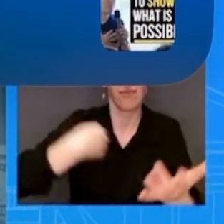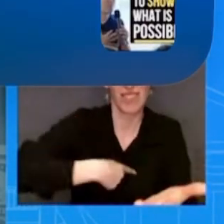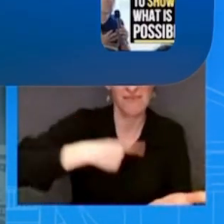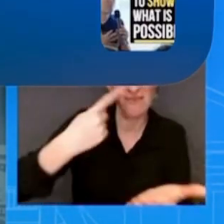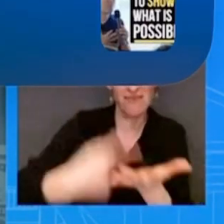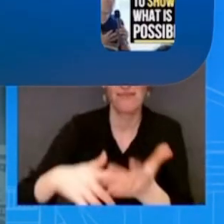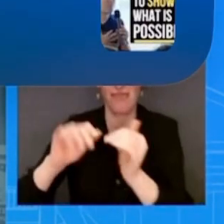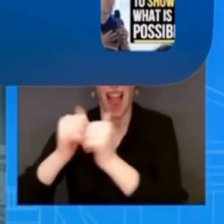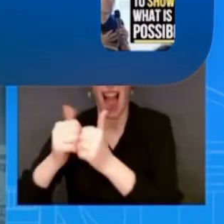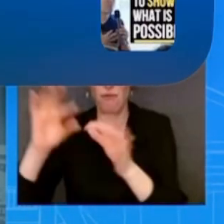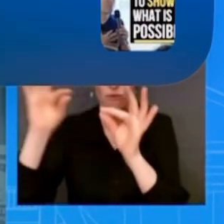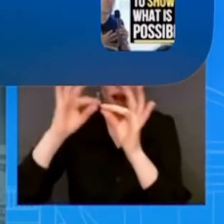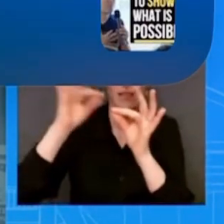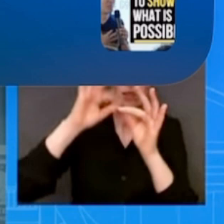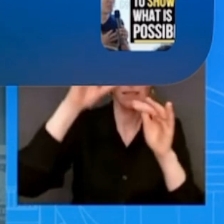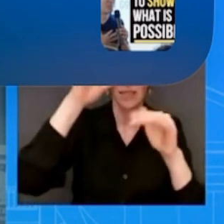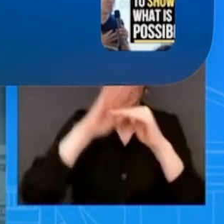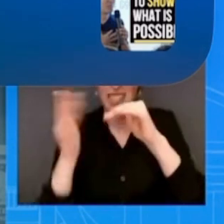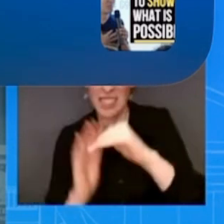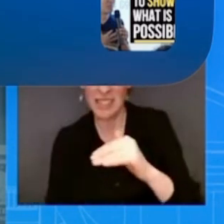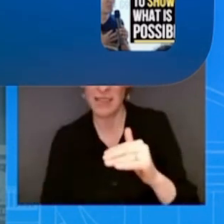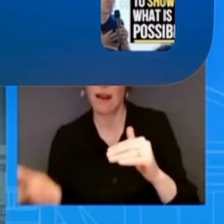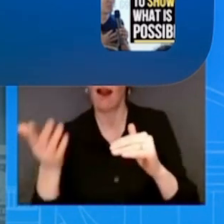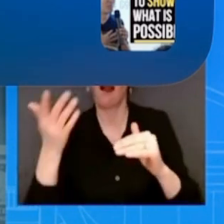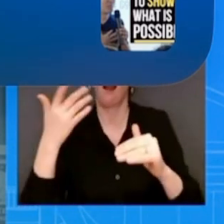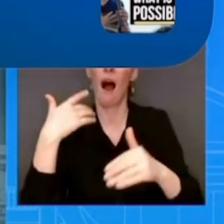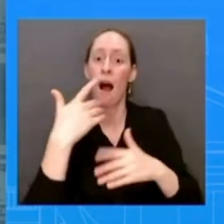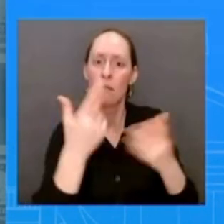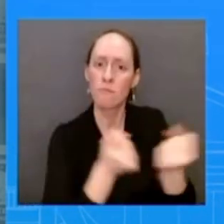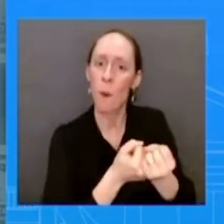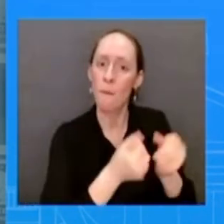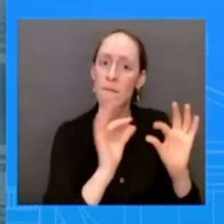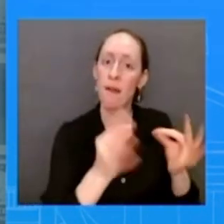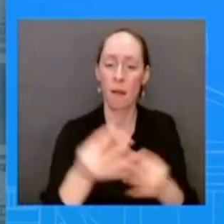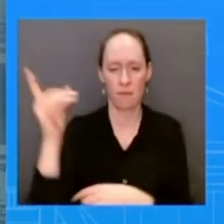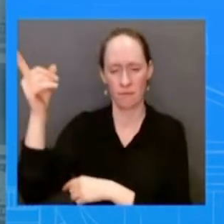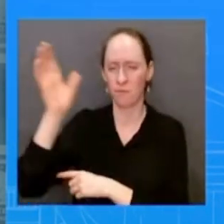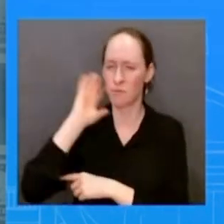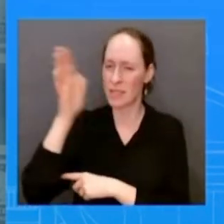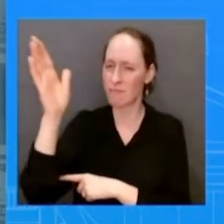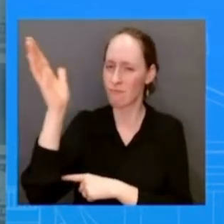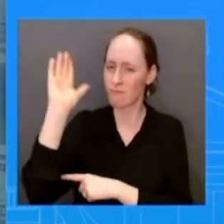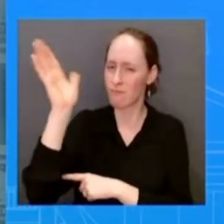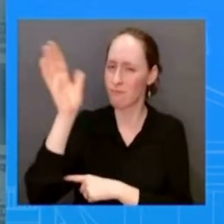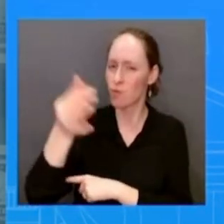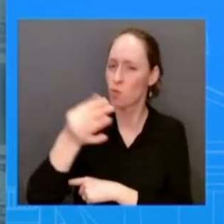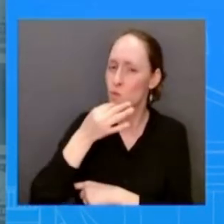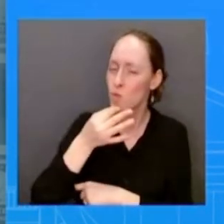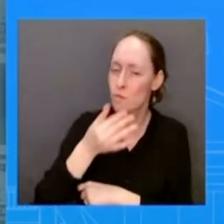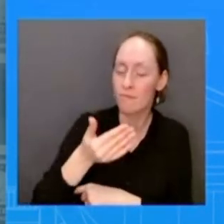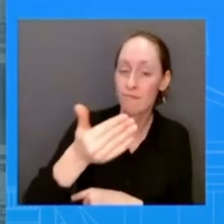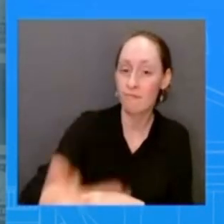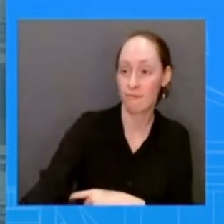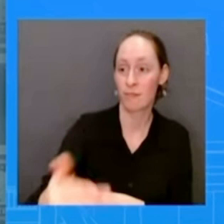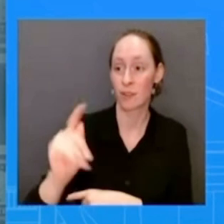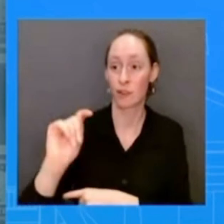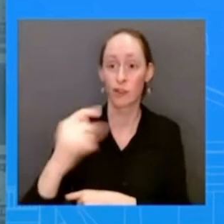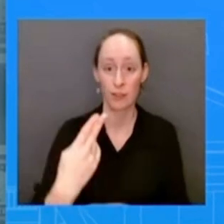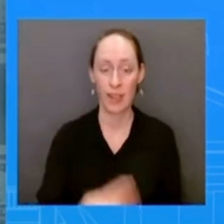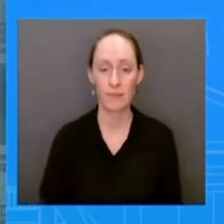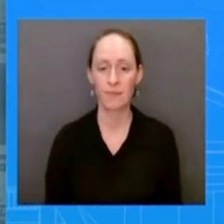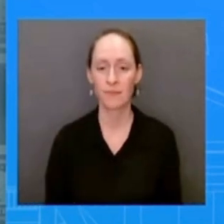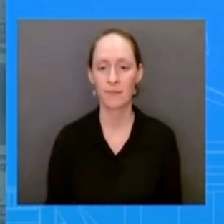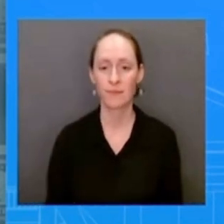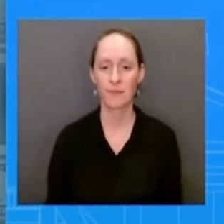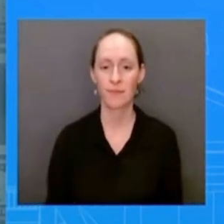from the president's budget on march 9th uh and uh that's how what you're seeing from what we even announced today with medicare that is what's important to the president as well